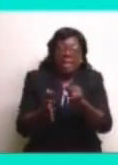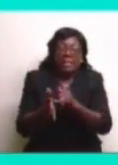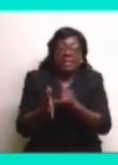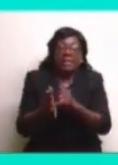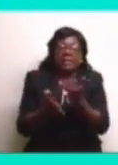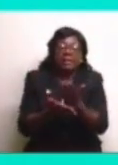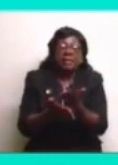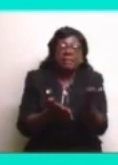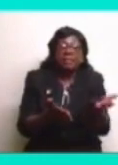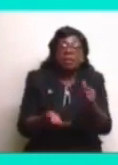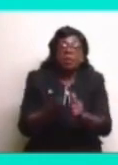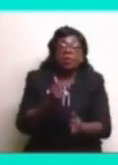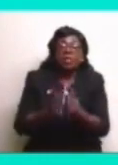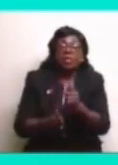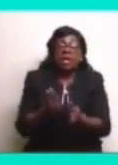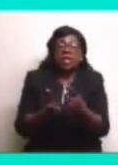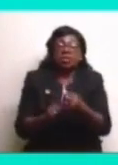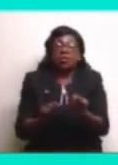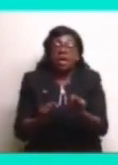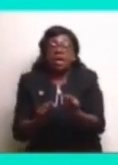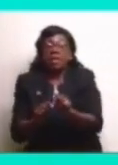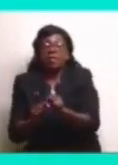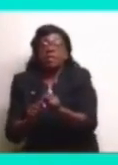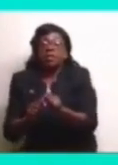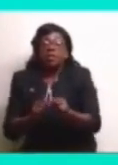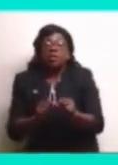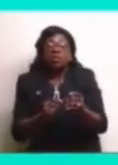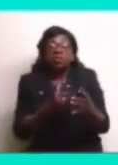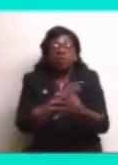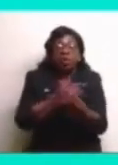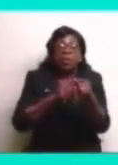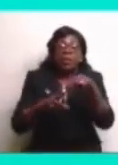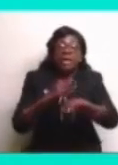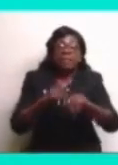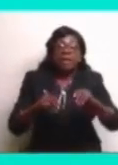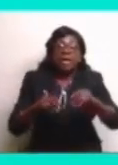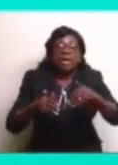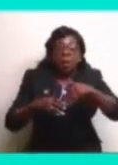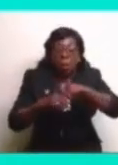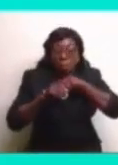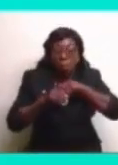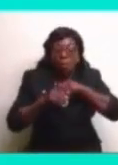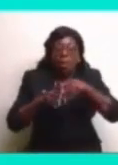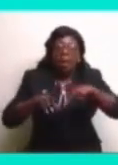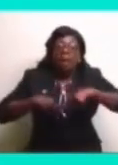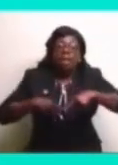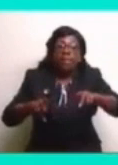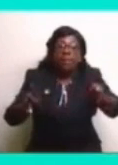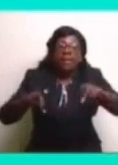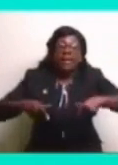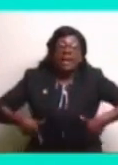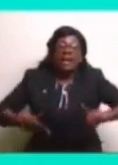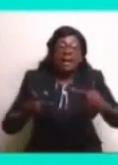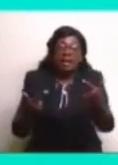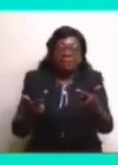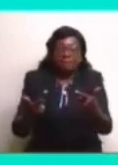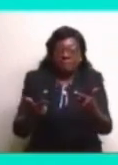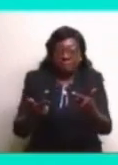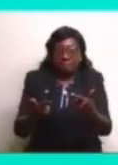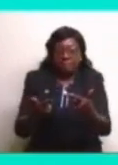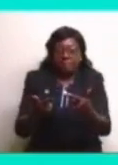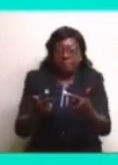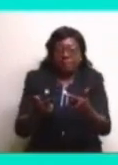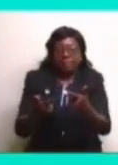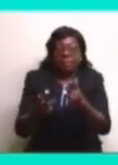I try to copy in my own public life with regard to politicians or people who are interested